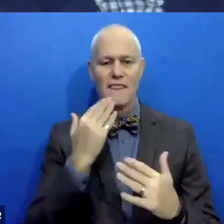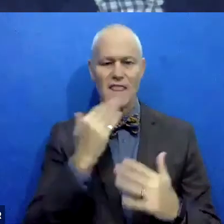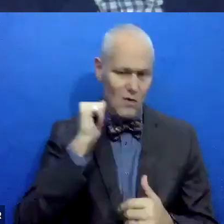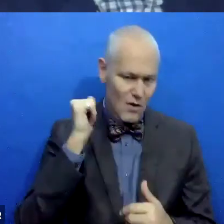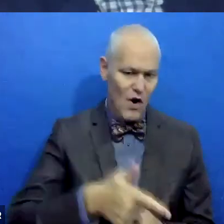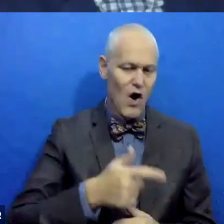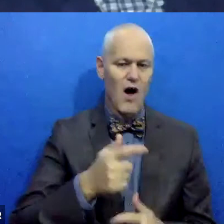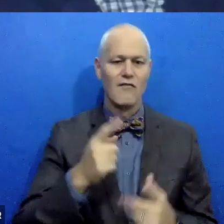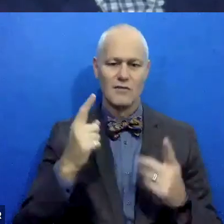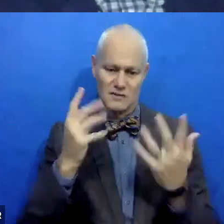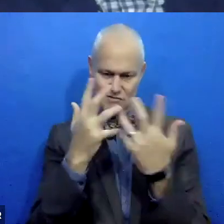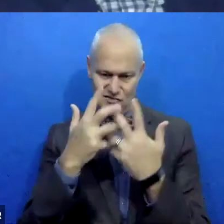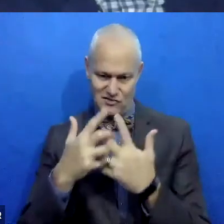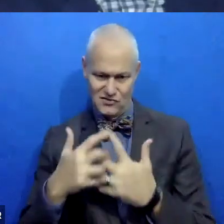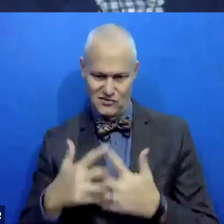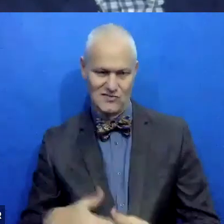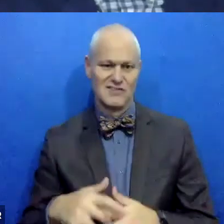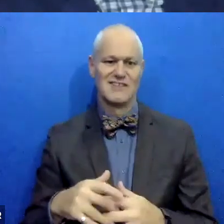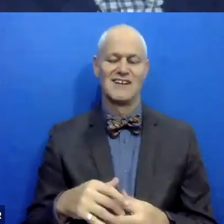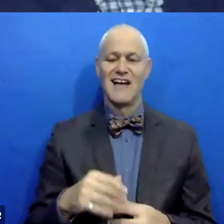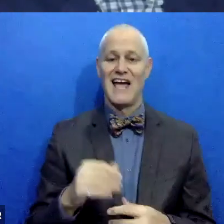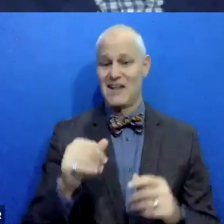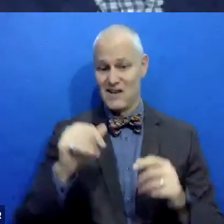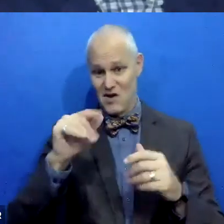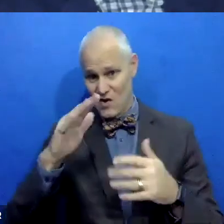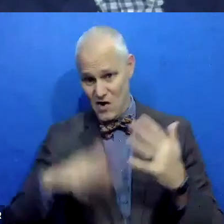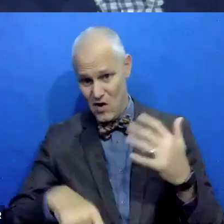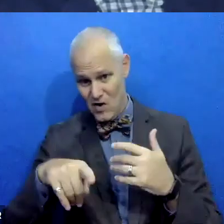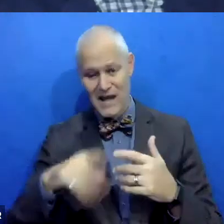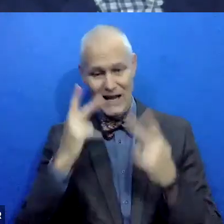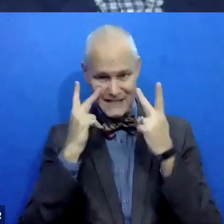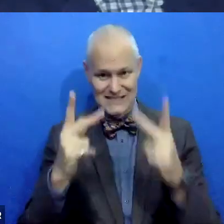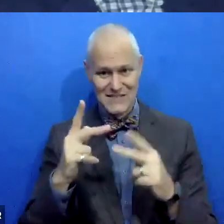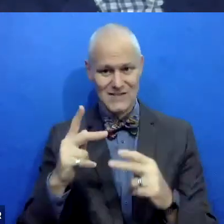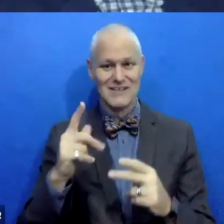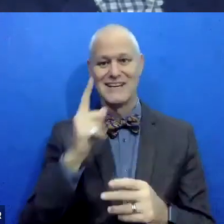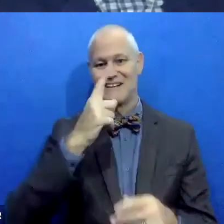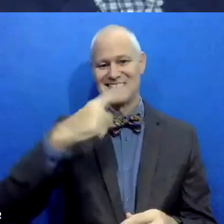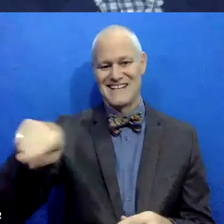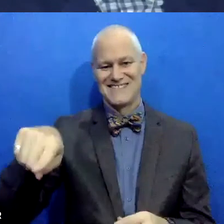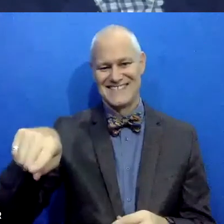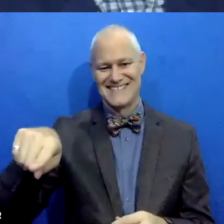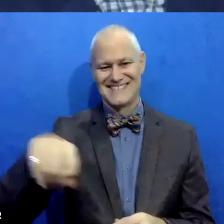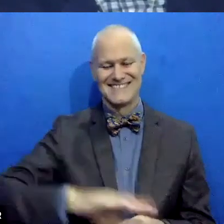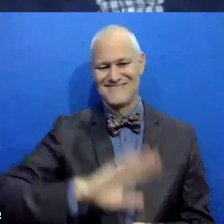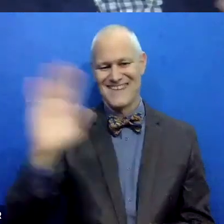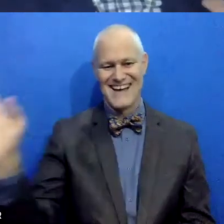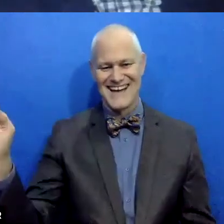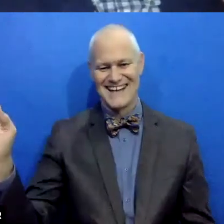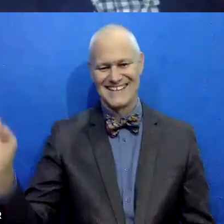this work. And as for everyone else, I will see you all next week. So, bye-bye.